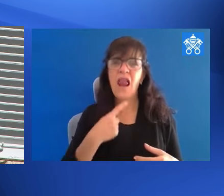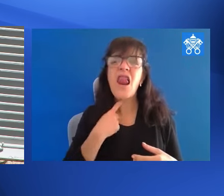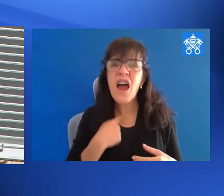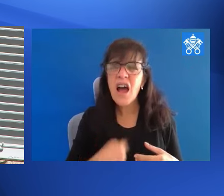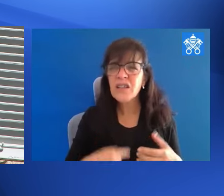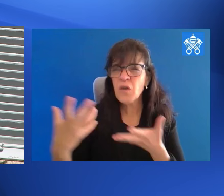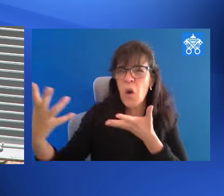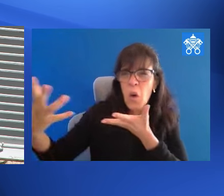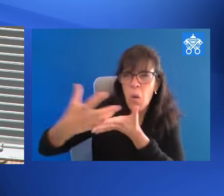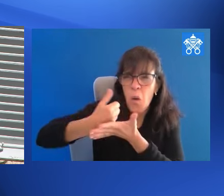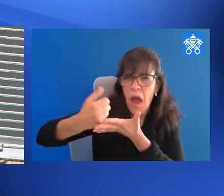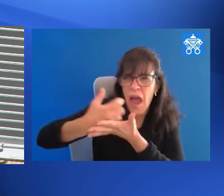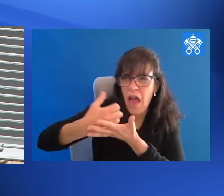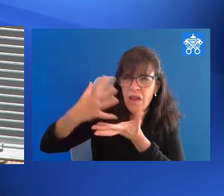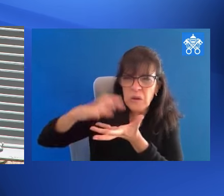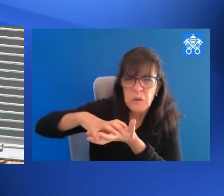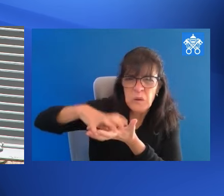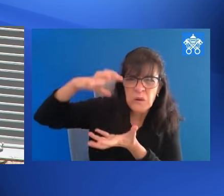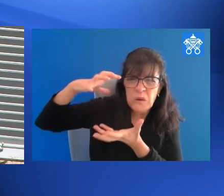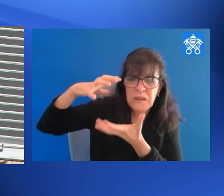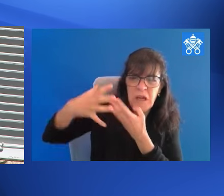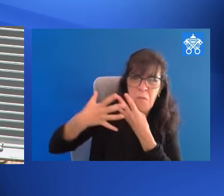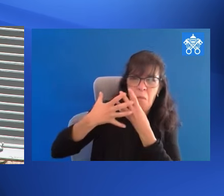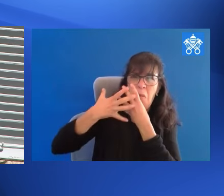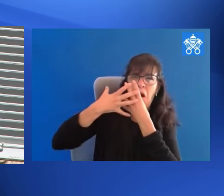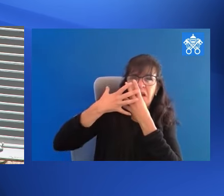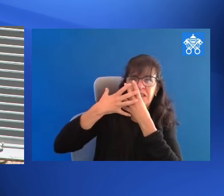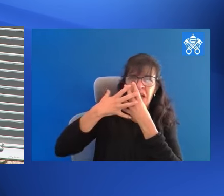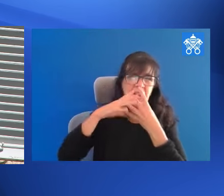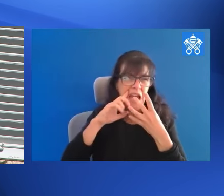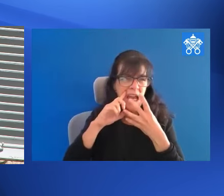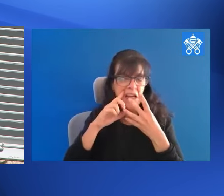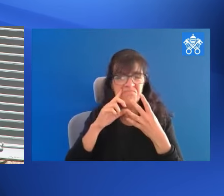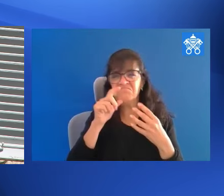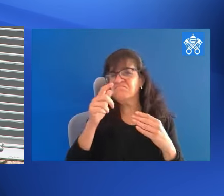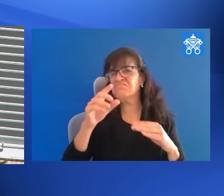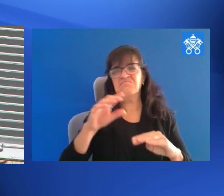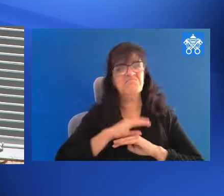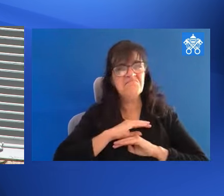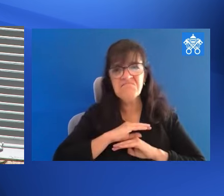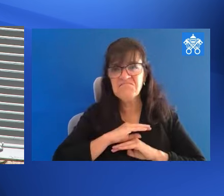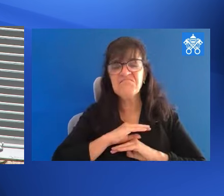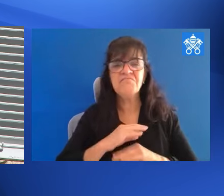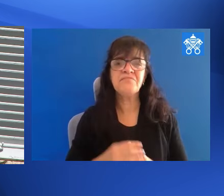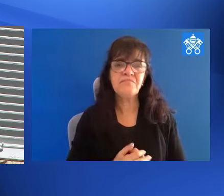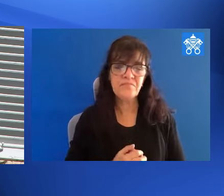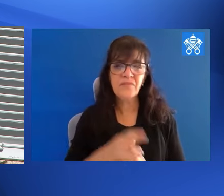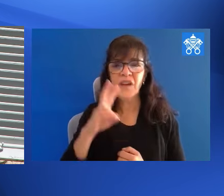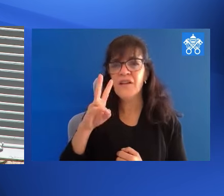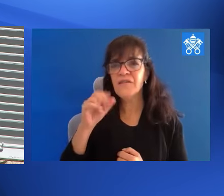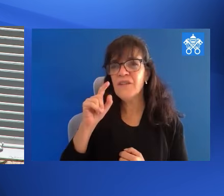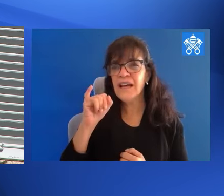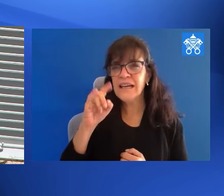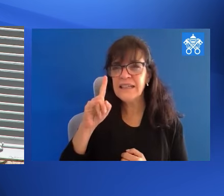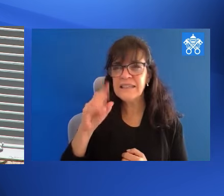wealth, which imprisons us in connivance and dissatisfaction, the vanity